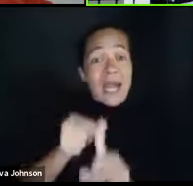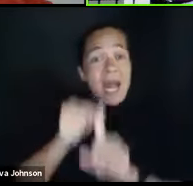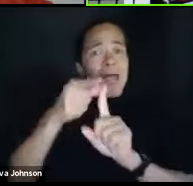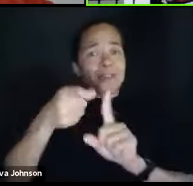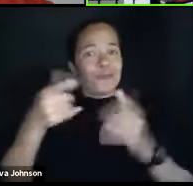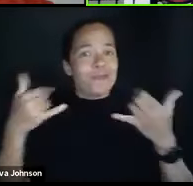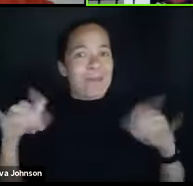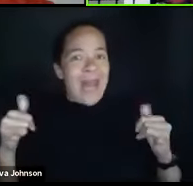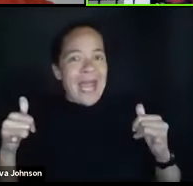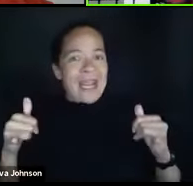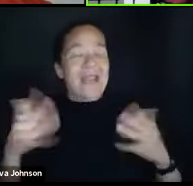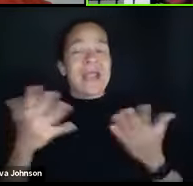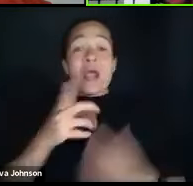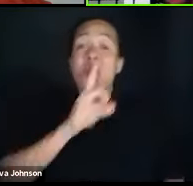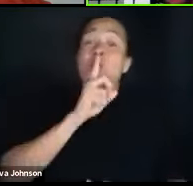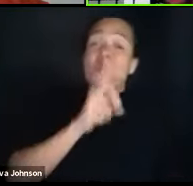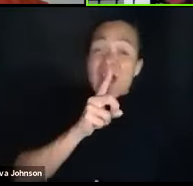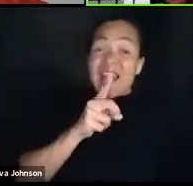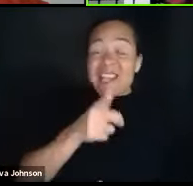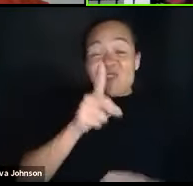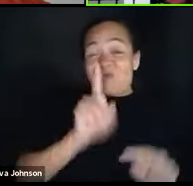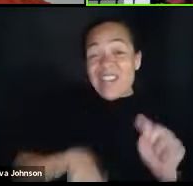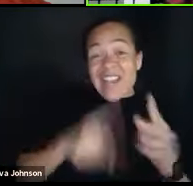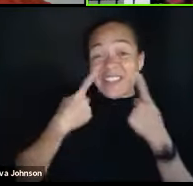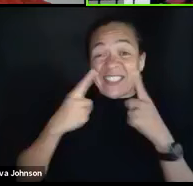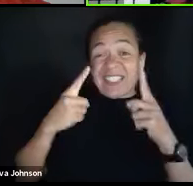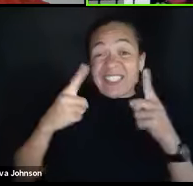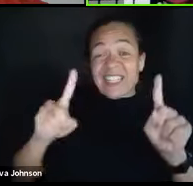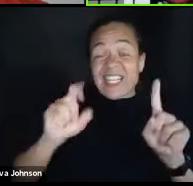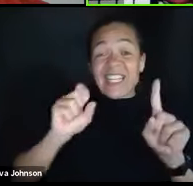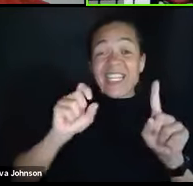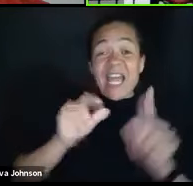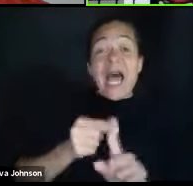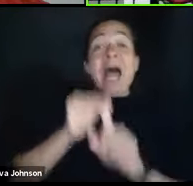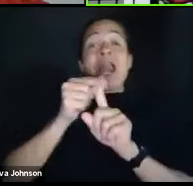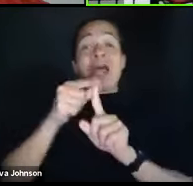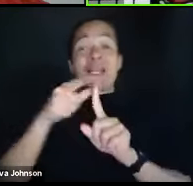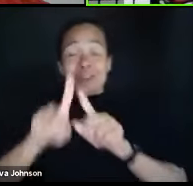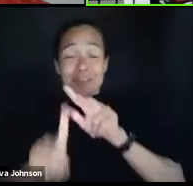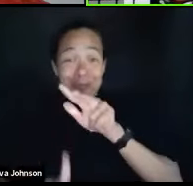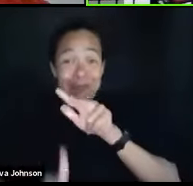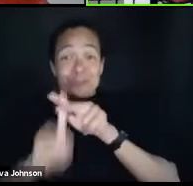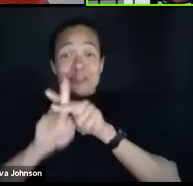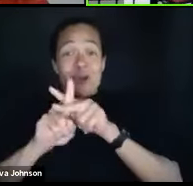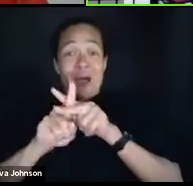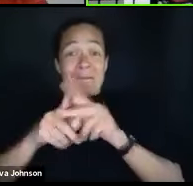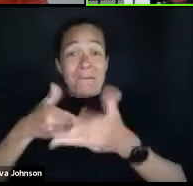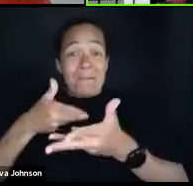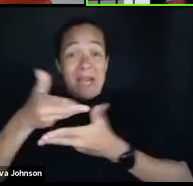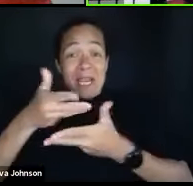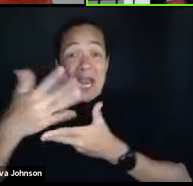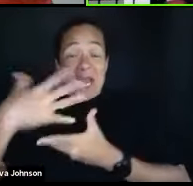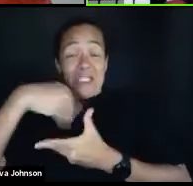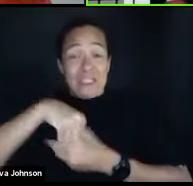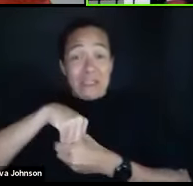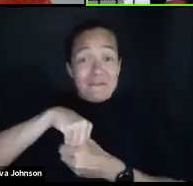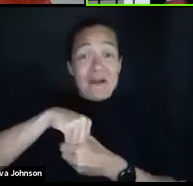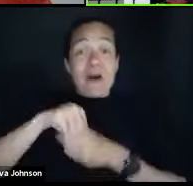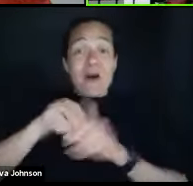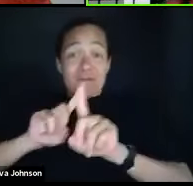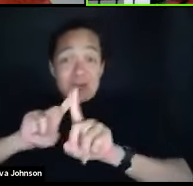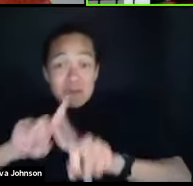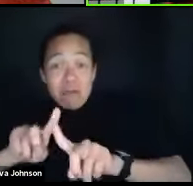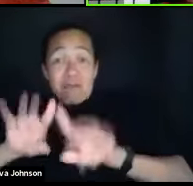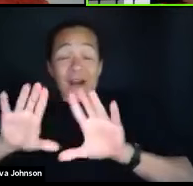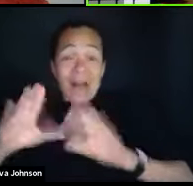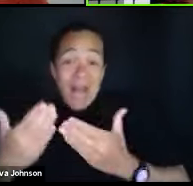Well, you really can't succeed in any college class unless you are engaged and involved in attending that class.